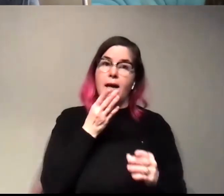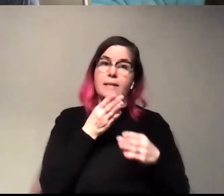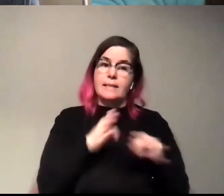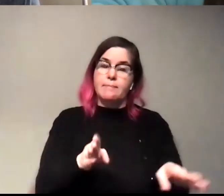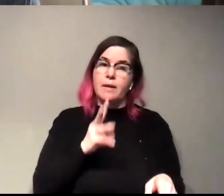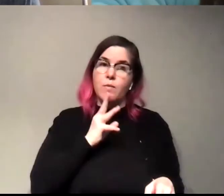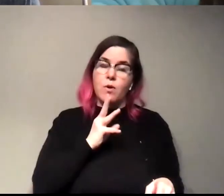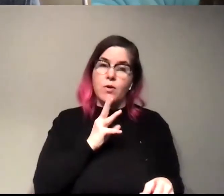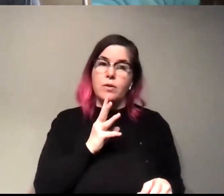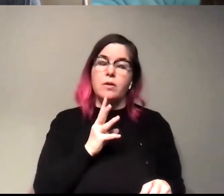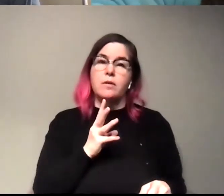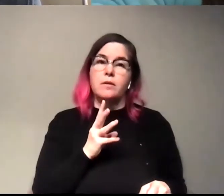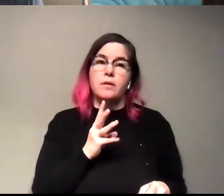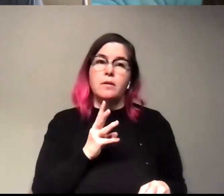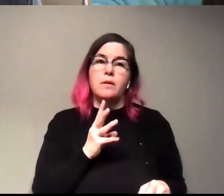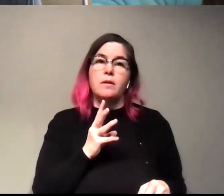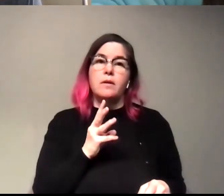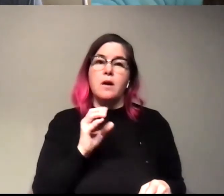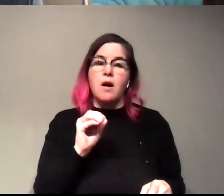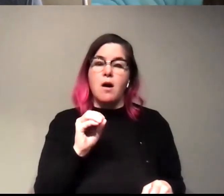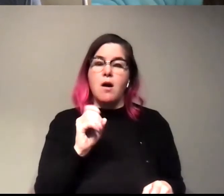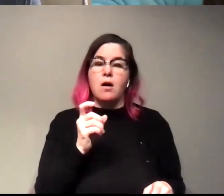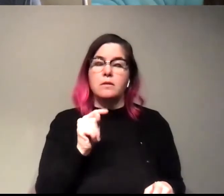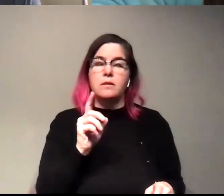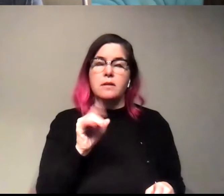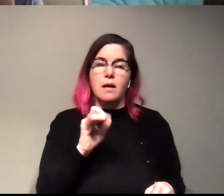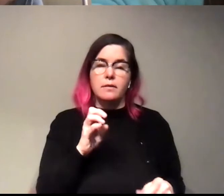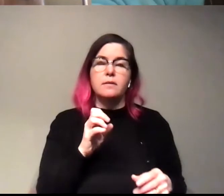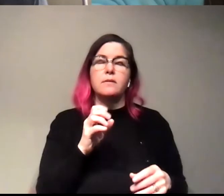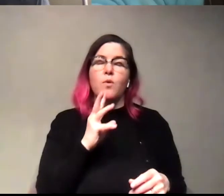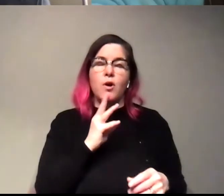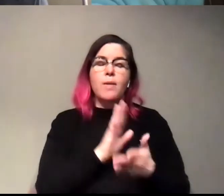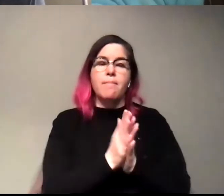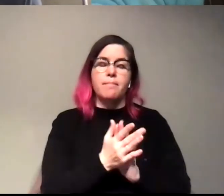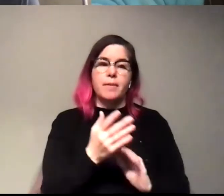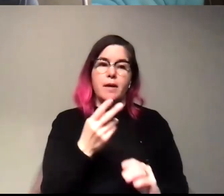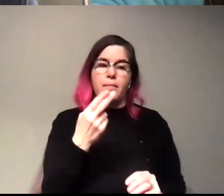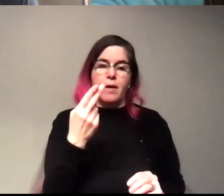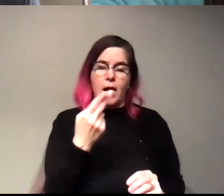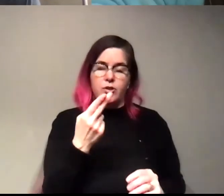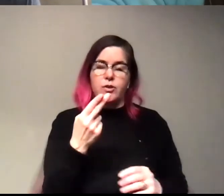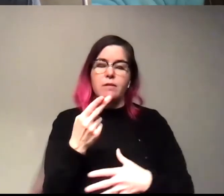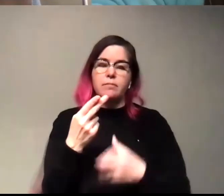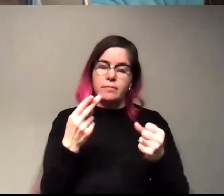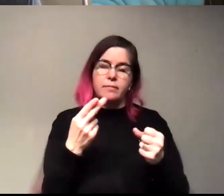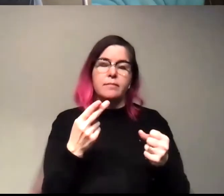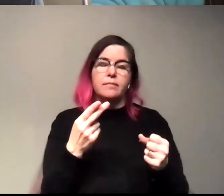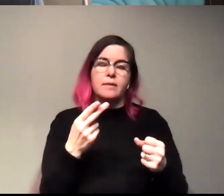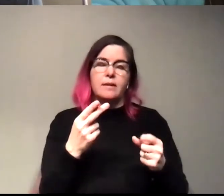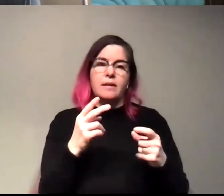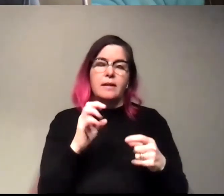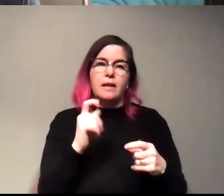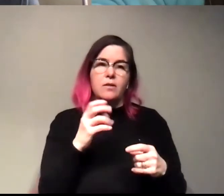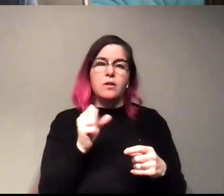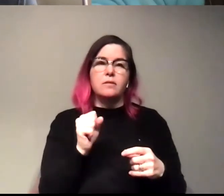So they'll, they'll, uh, oxidize the water and produce hydrogen. And then they'll take the electrons from the water and actually use it to like